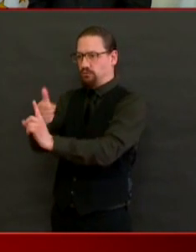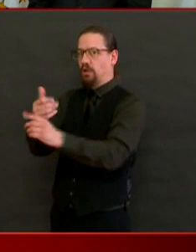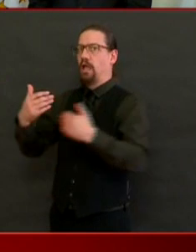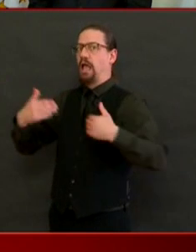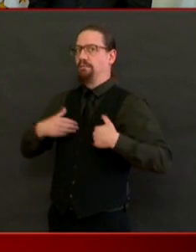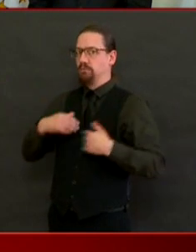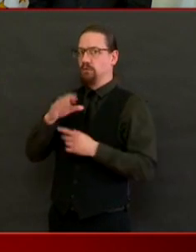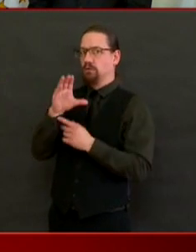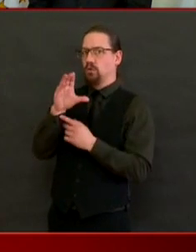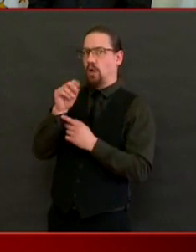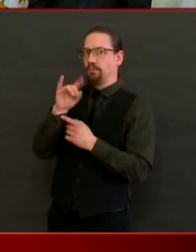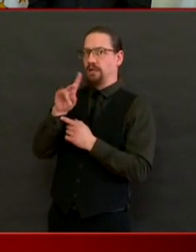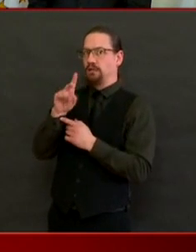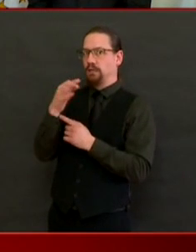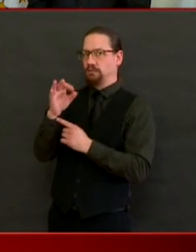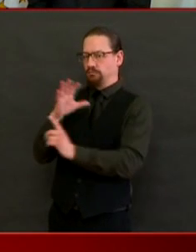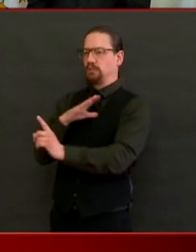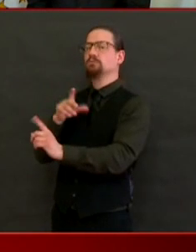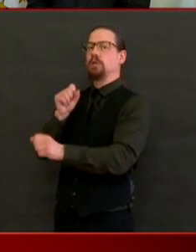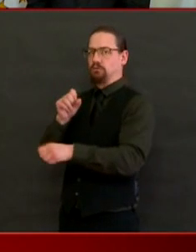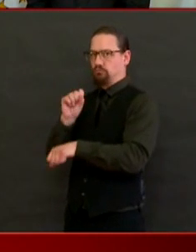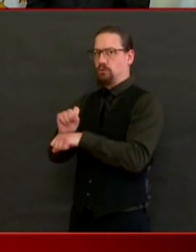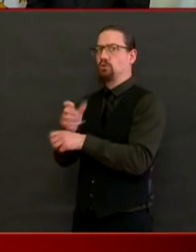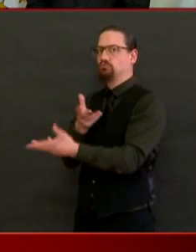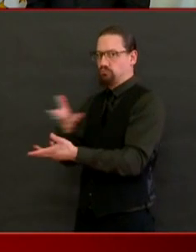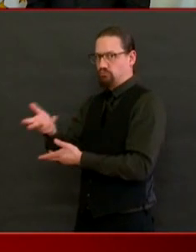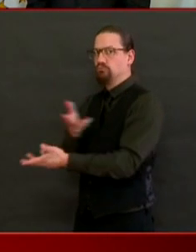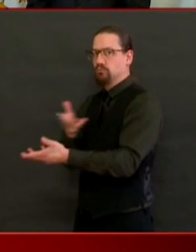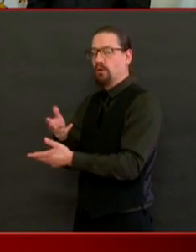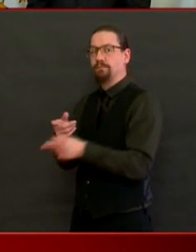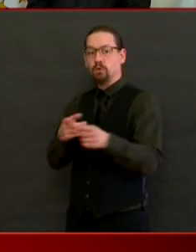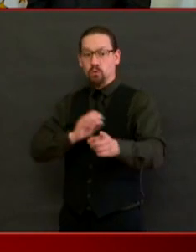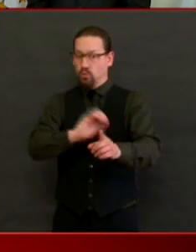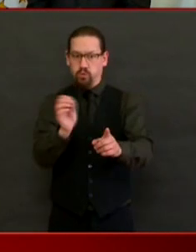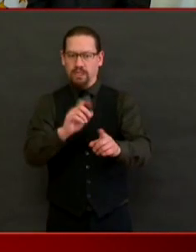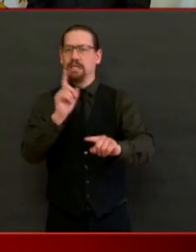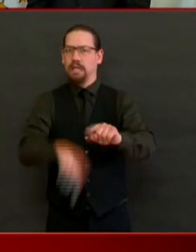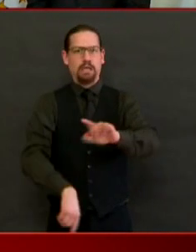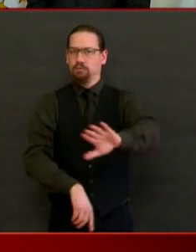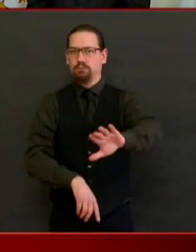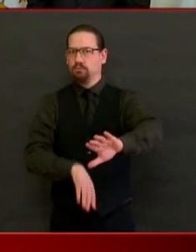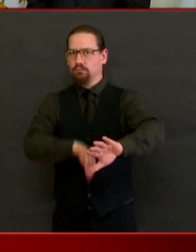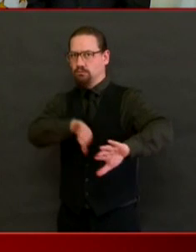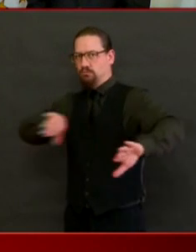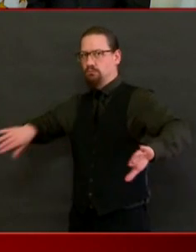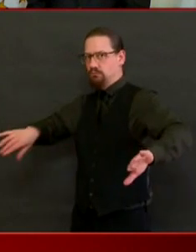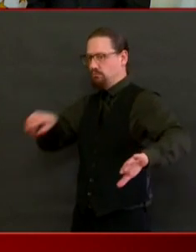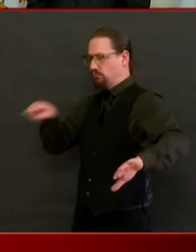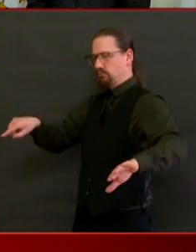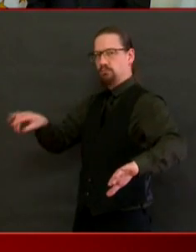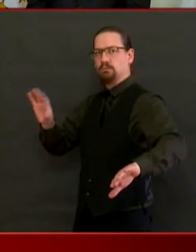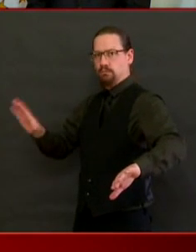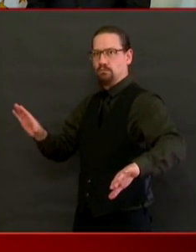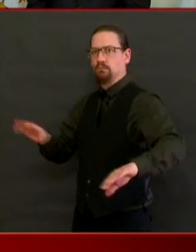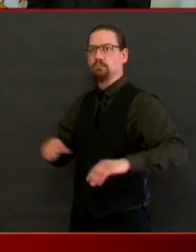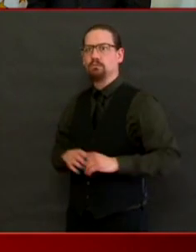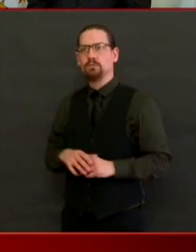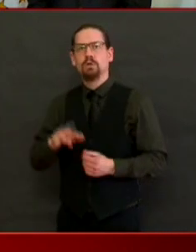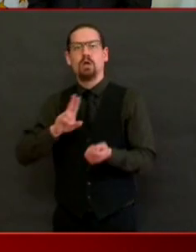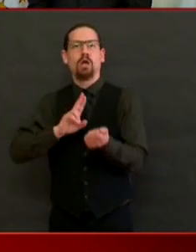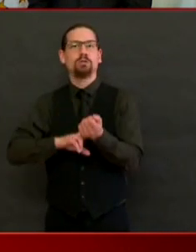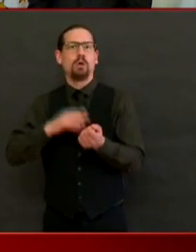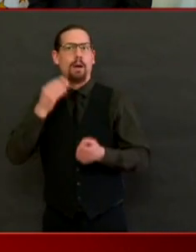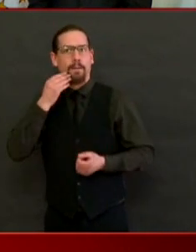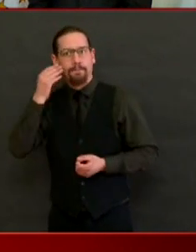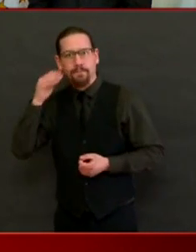measures that we are taking to provide the support that's needed in our nursing home and other congregate settings, but doing it in